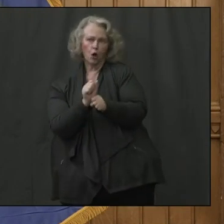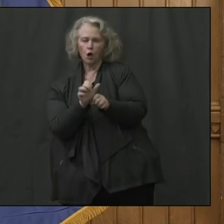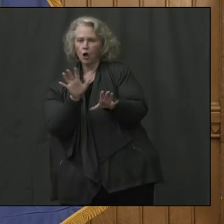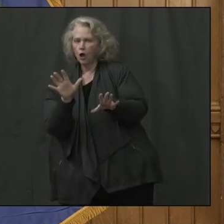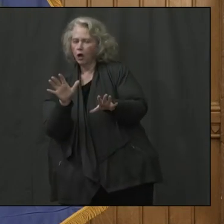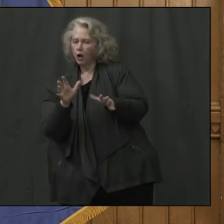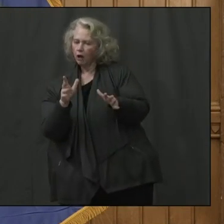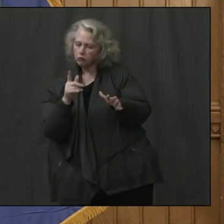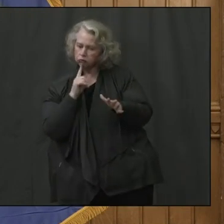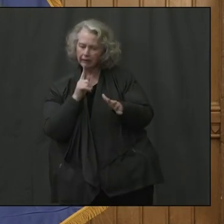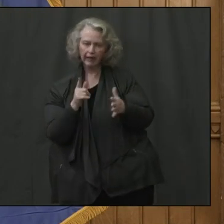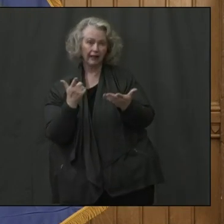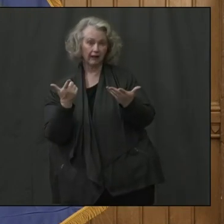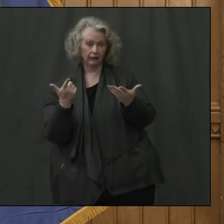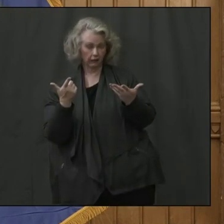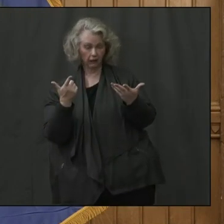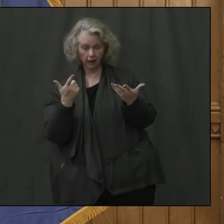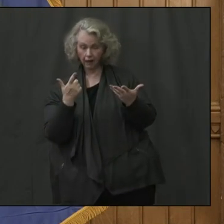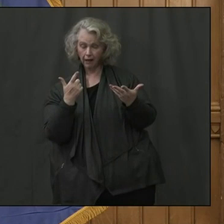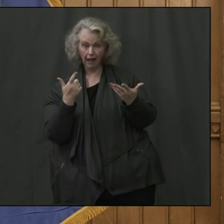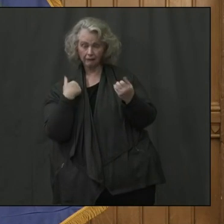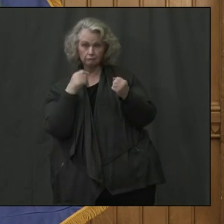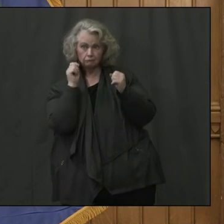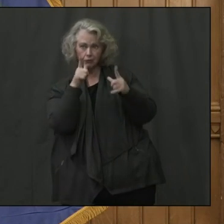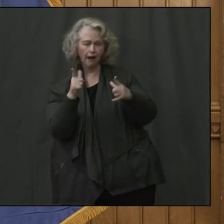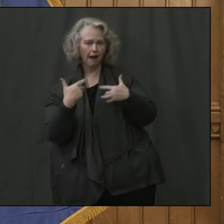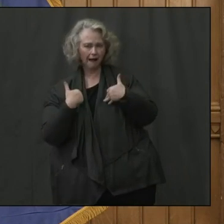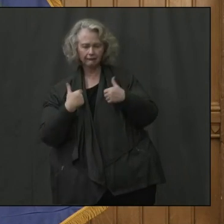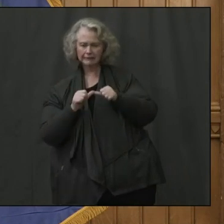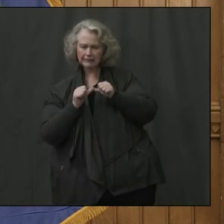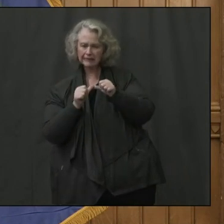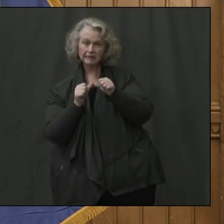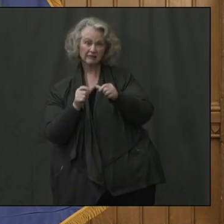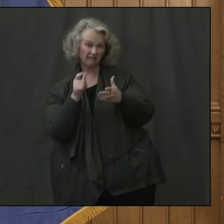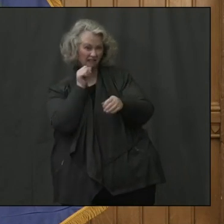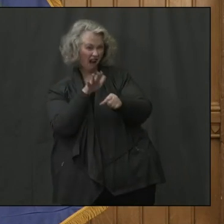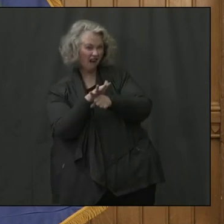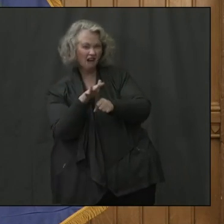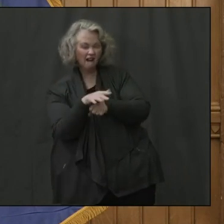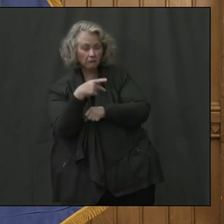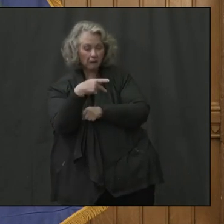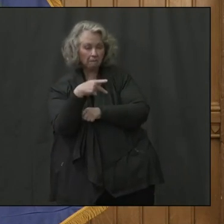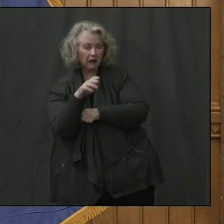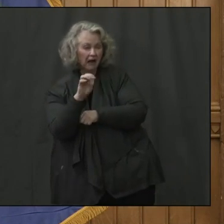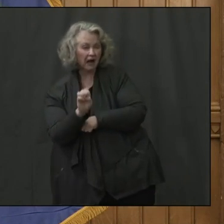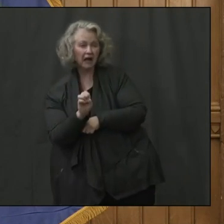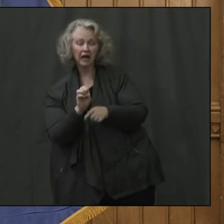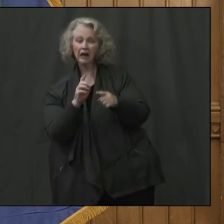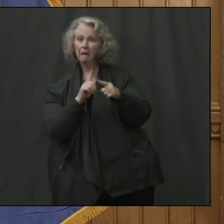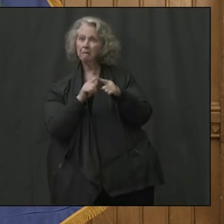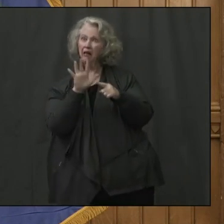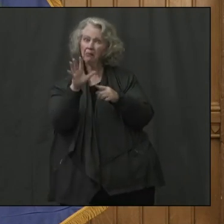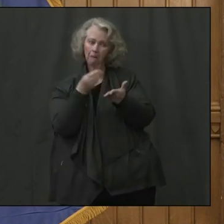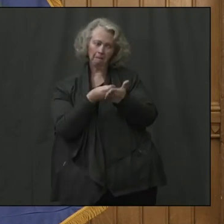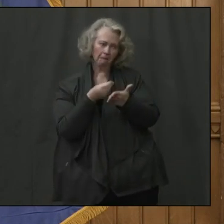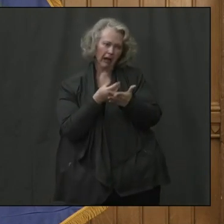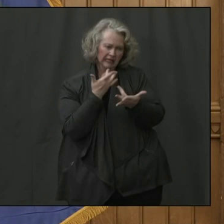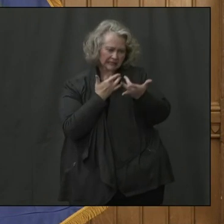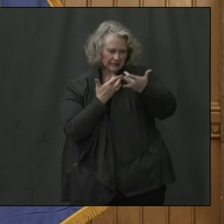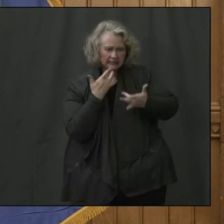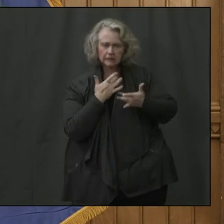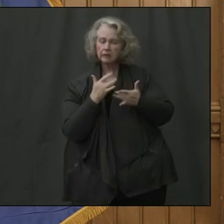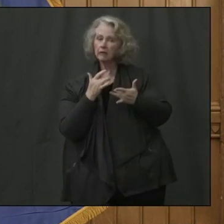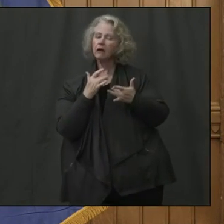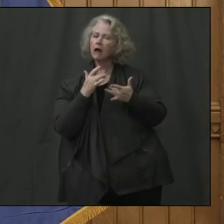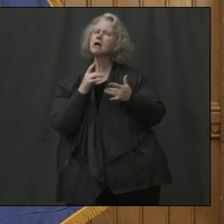some cases, not just in terms of the protective gear, but also in terms of cash. And fortunately, most of our hospitals are in a